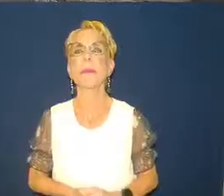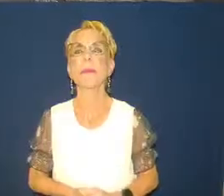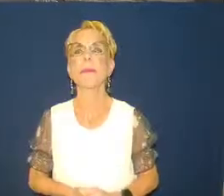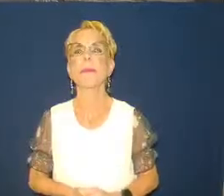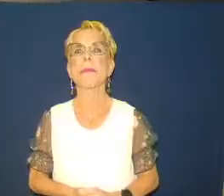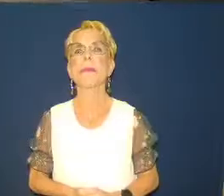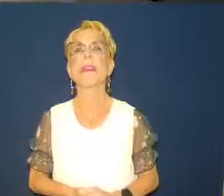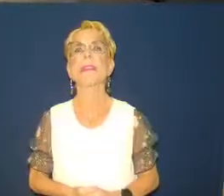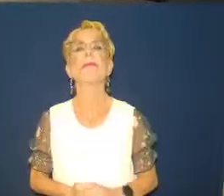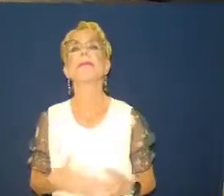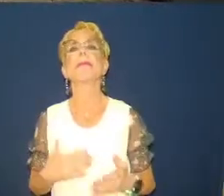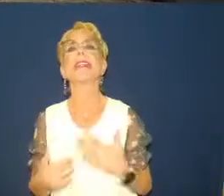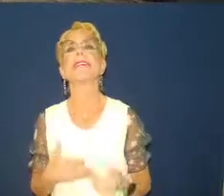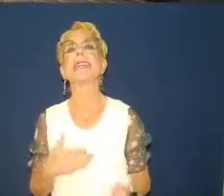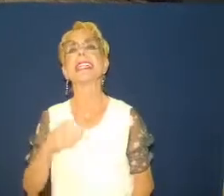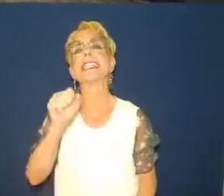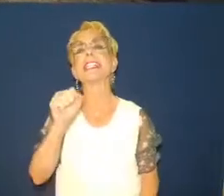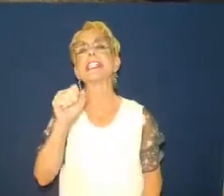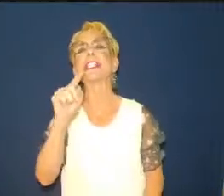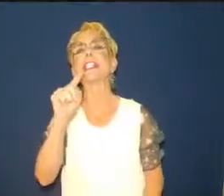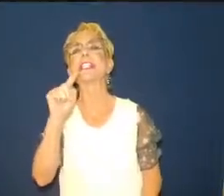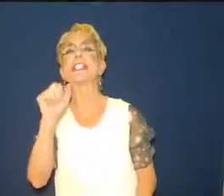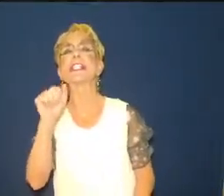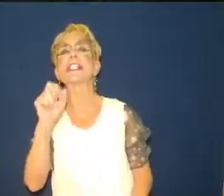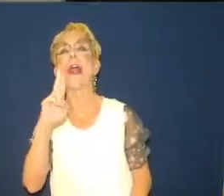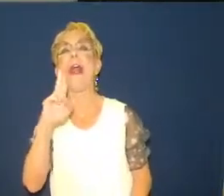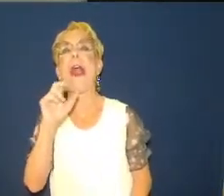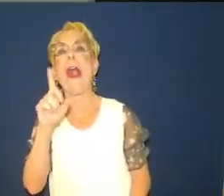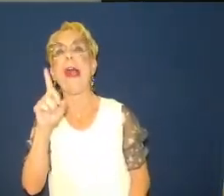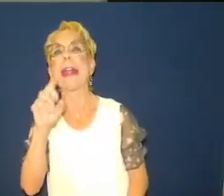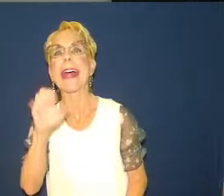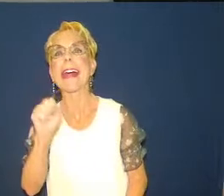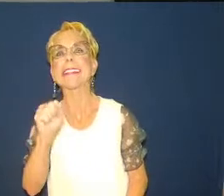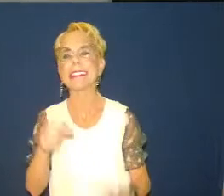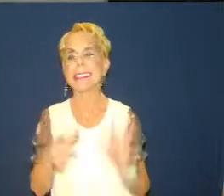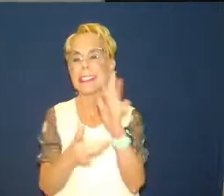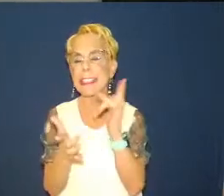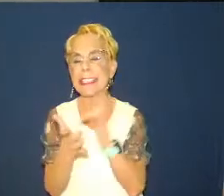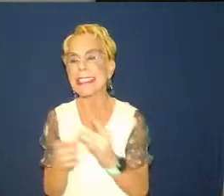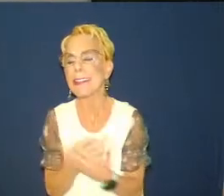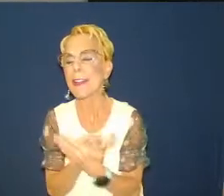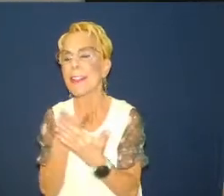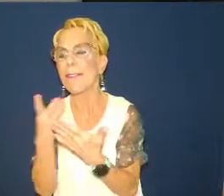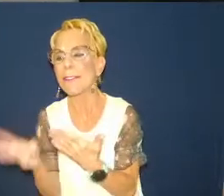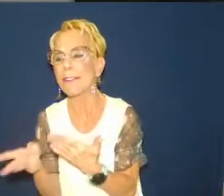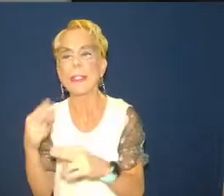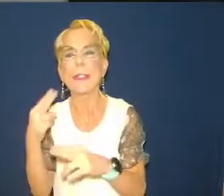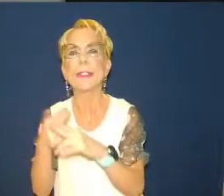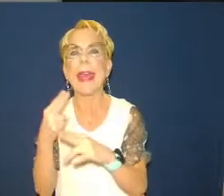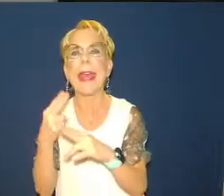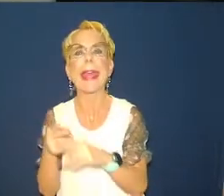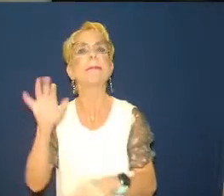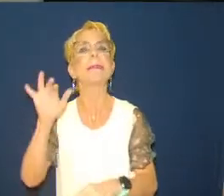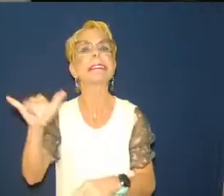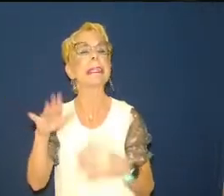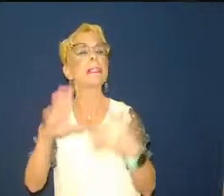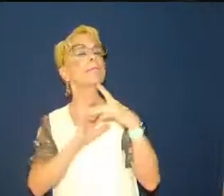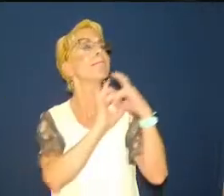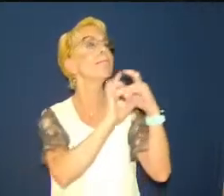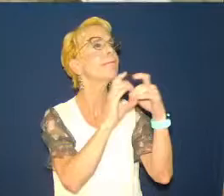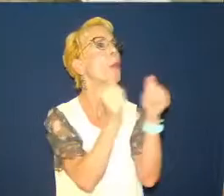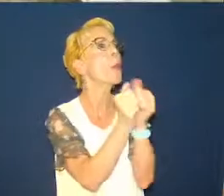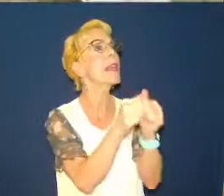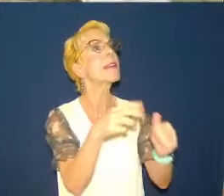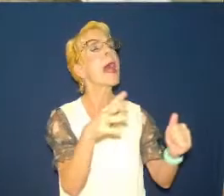Even in Sardis there was still hope. You have a few names. In fact the name Sardis means that which remains. Despite the